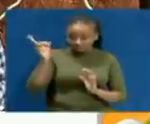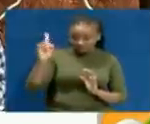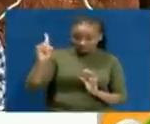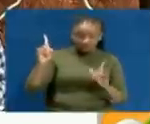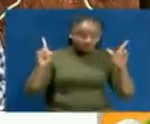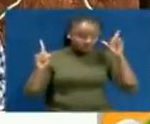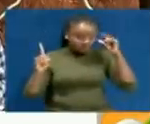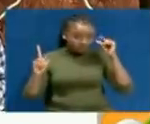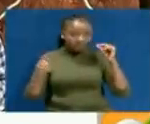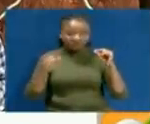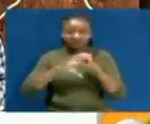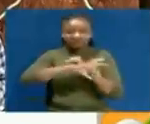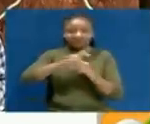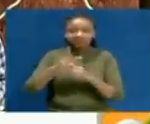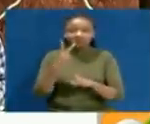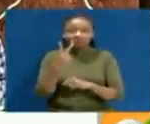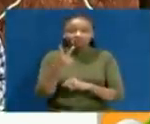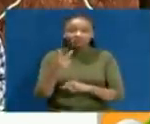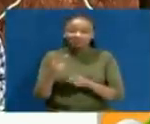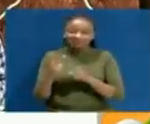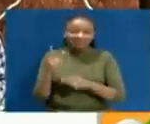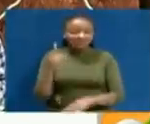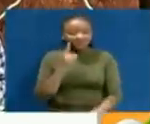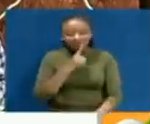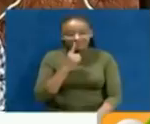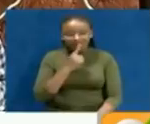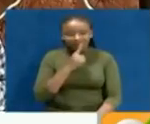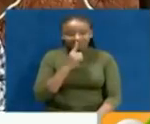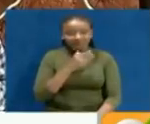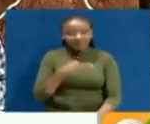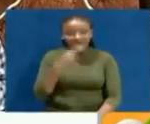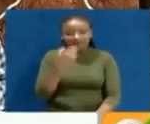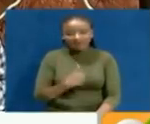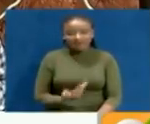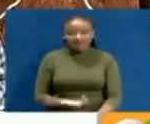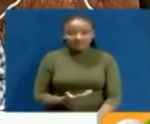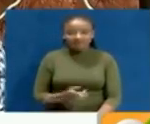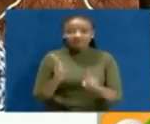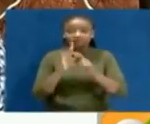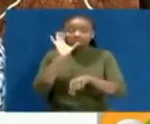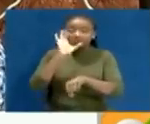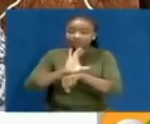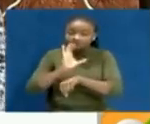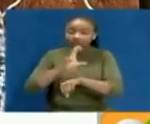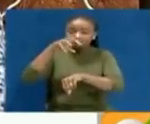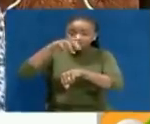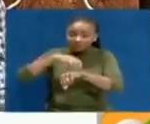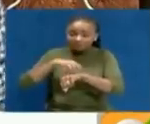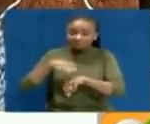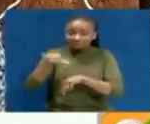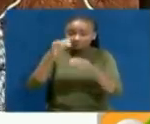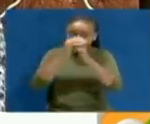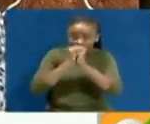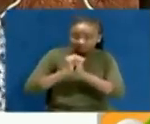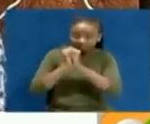remain the two counties where one is most likely to get COVID-19. And even as churches, mosques, and other places of